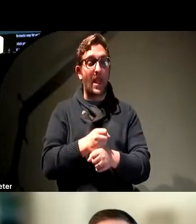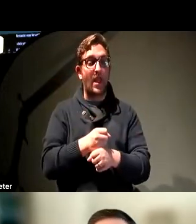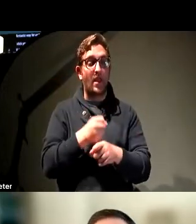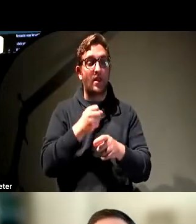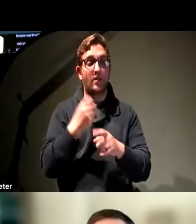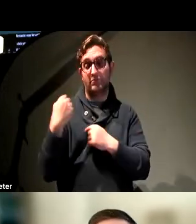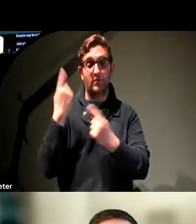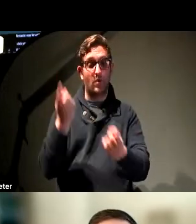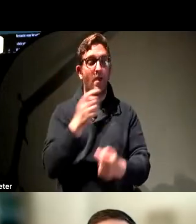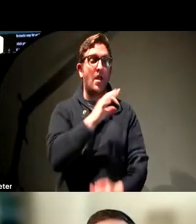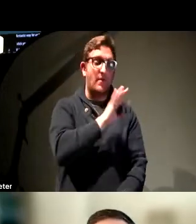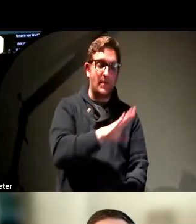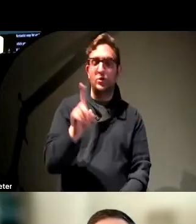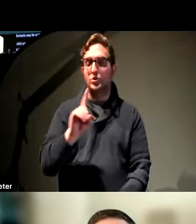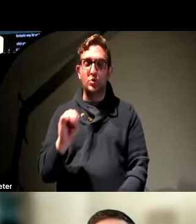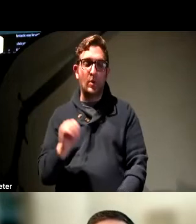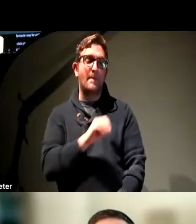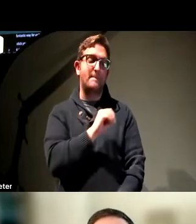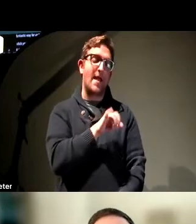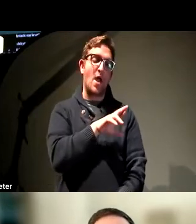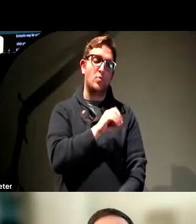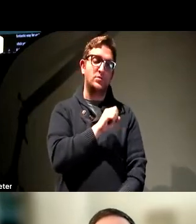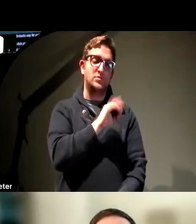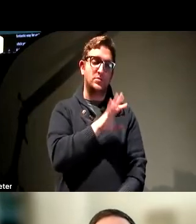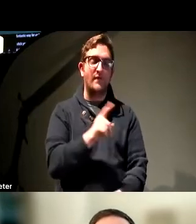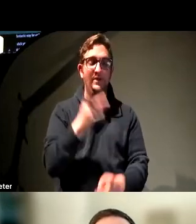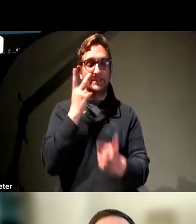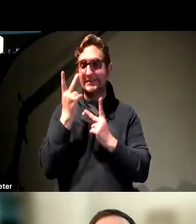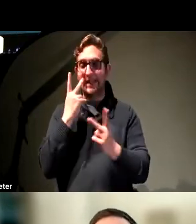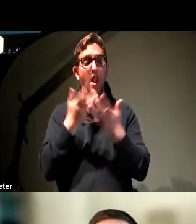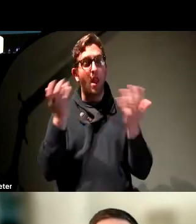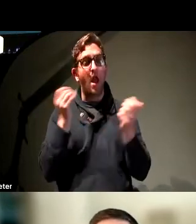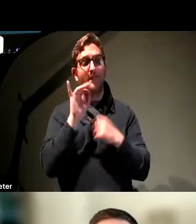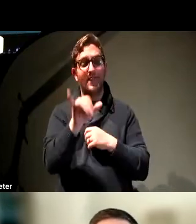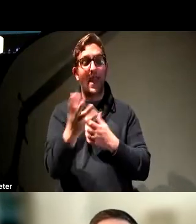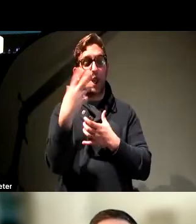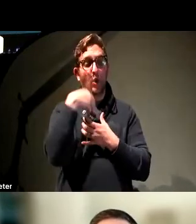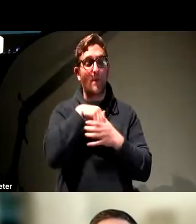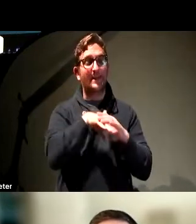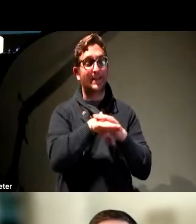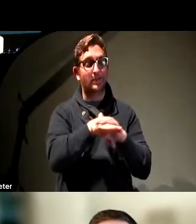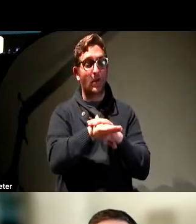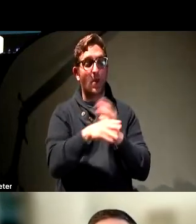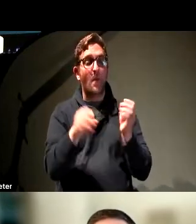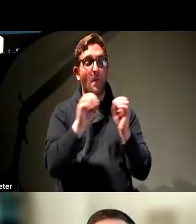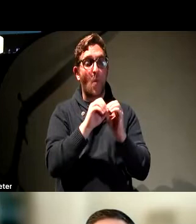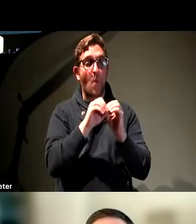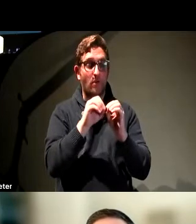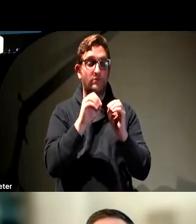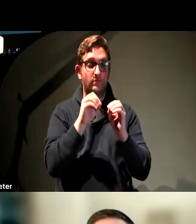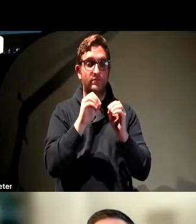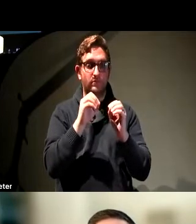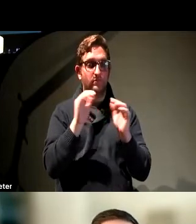Microsoft, the parent company of Slack, we have seen a lot of these incorporate accessibility much more prominently into these